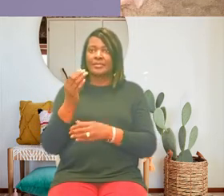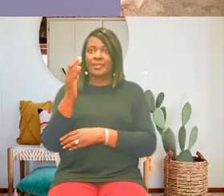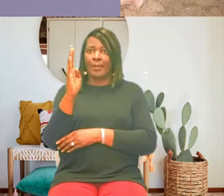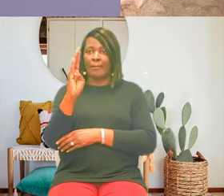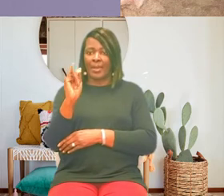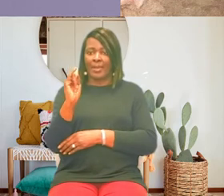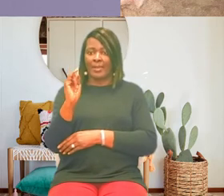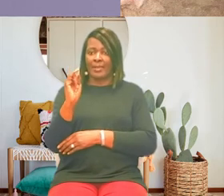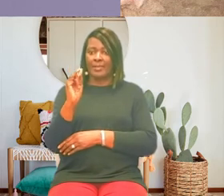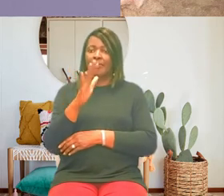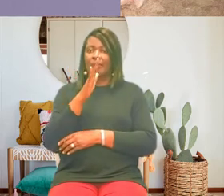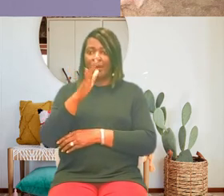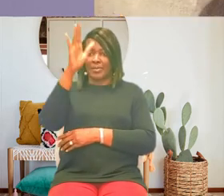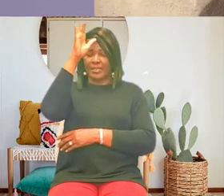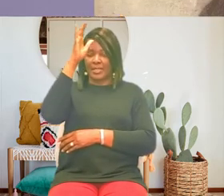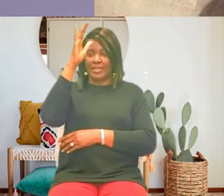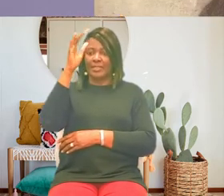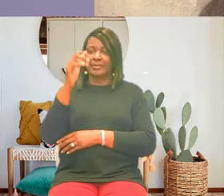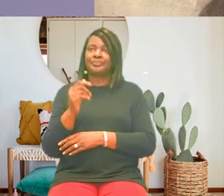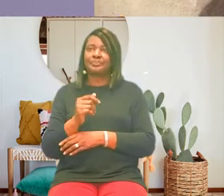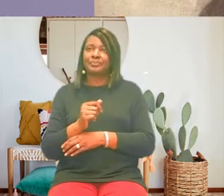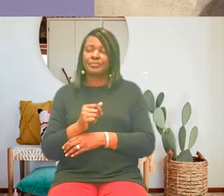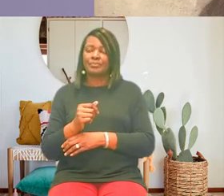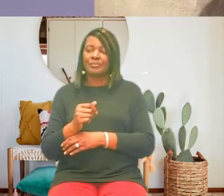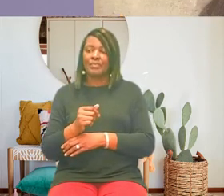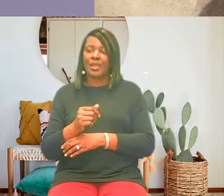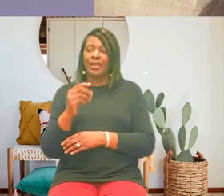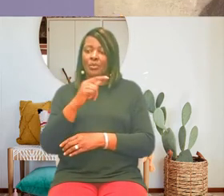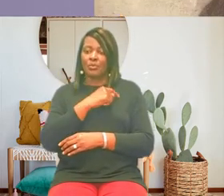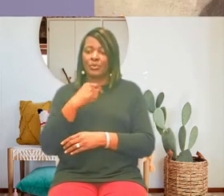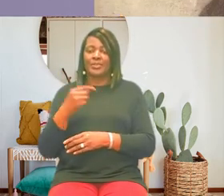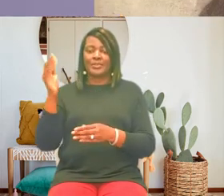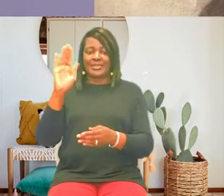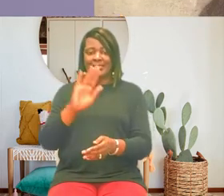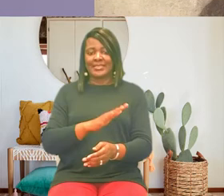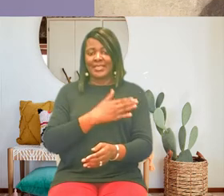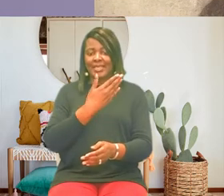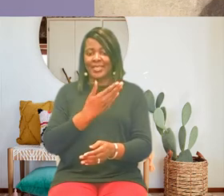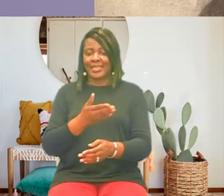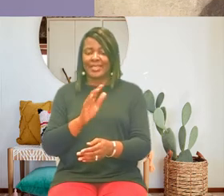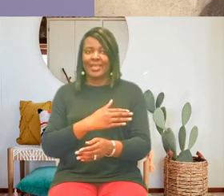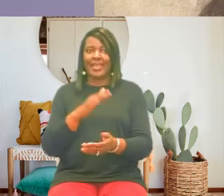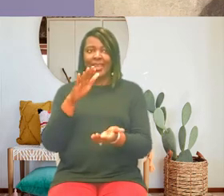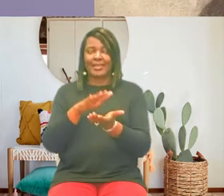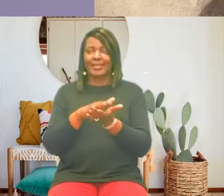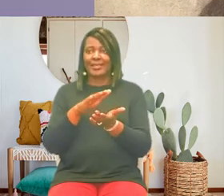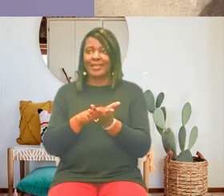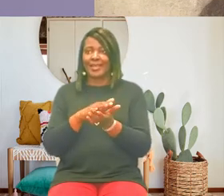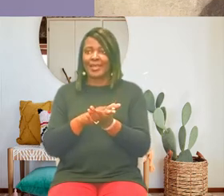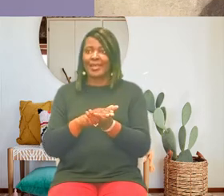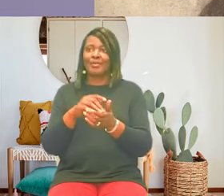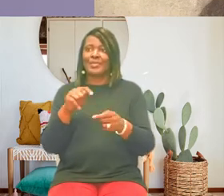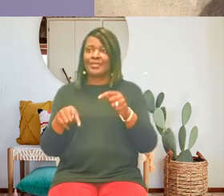paint and garden she had us singing and clapping and stomping our feet while learning our two plus twelve